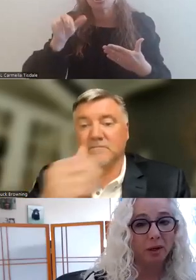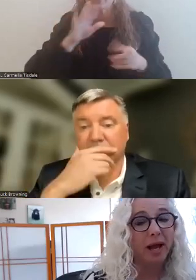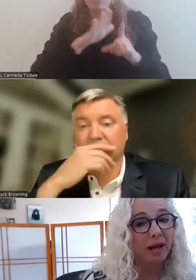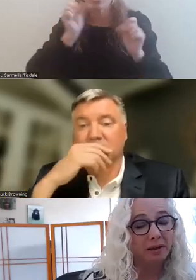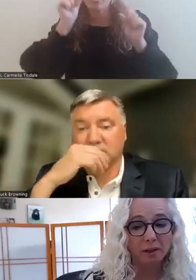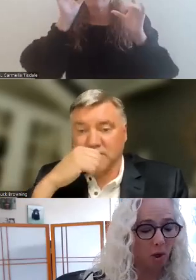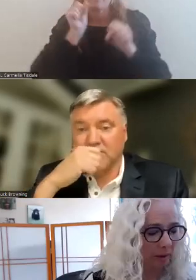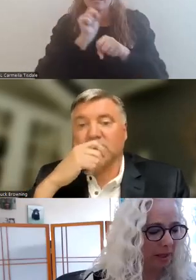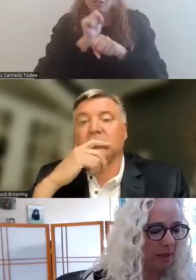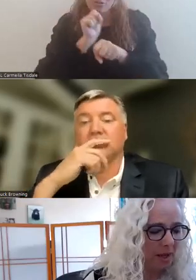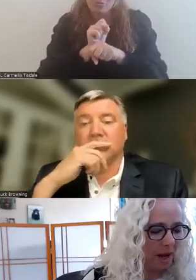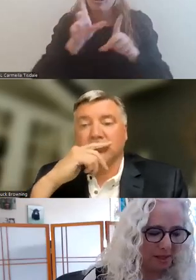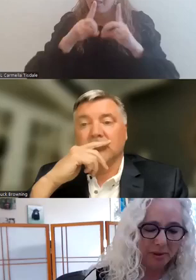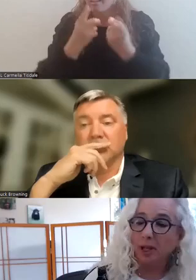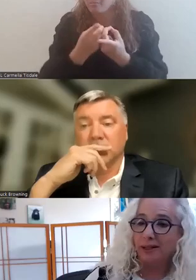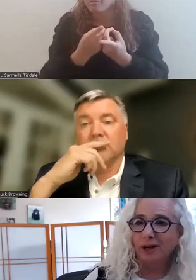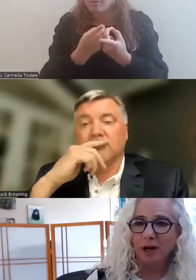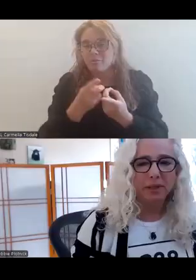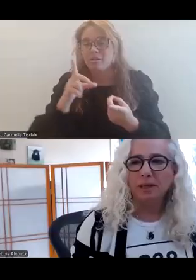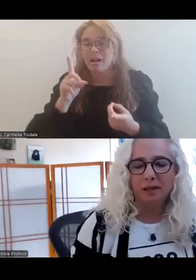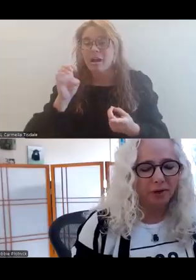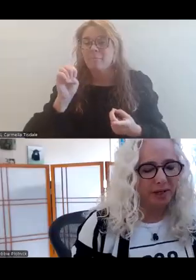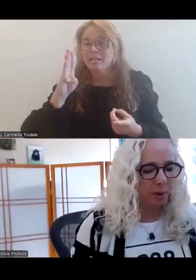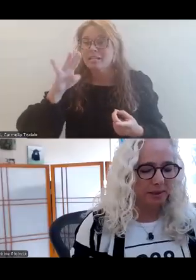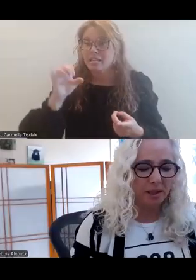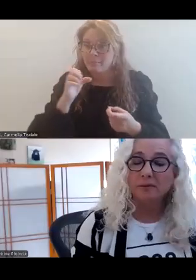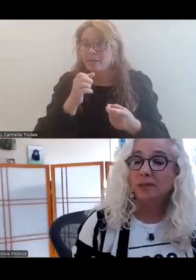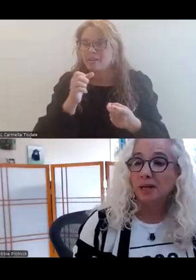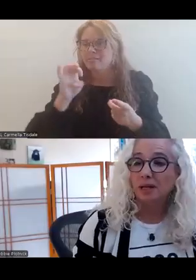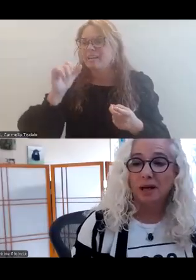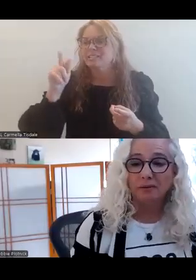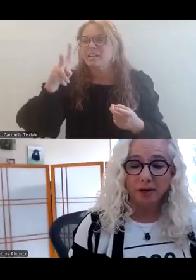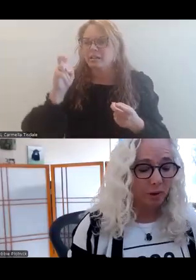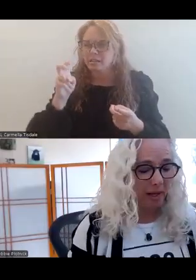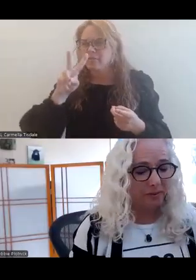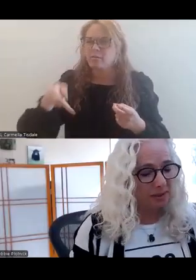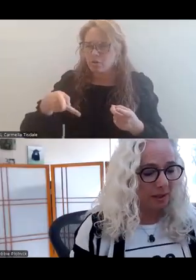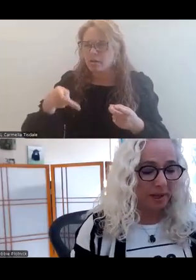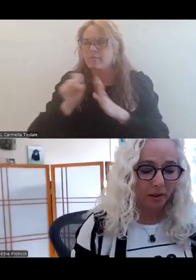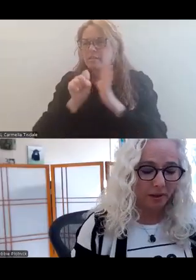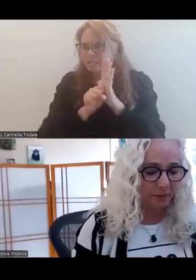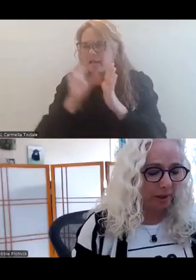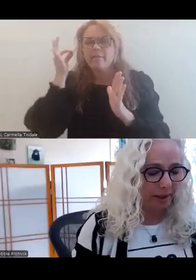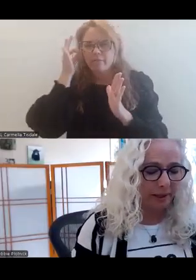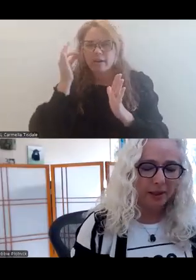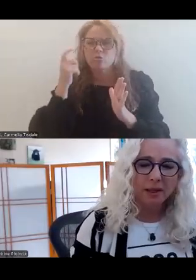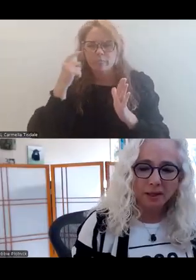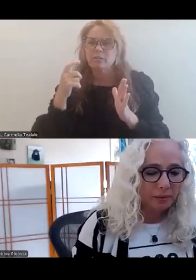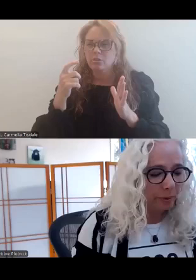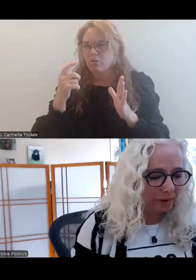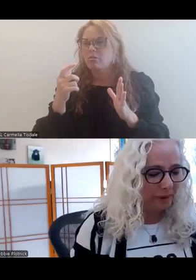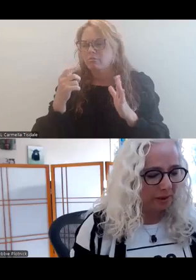amazing work on the department. I'm Debbie Plotnick. I'm Executive Vice President of State and Federal Advocacy at Mental Health America.